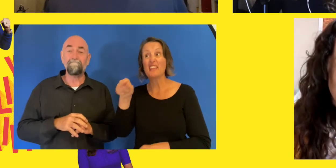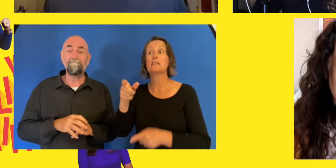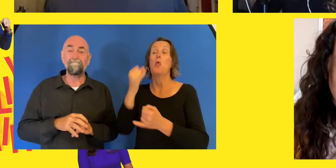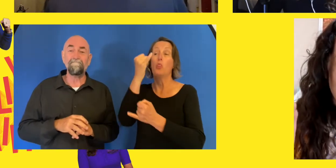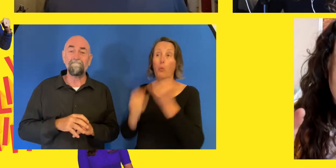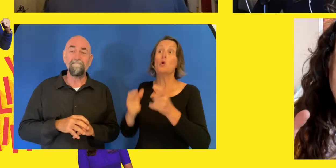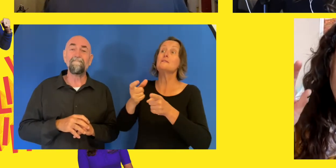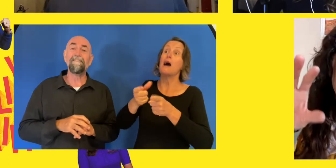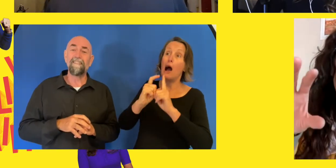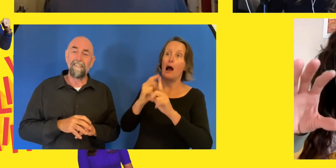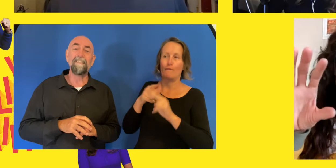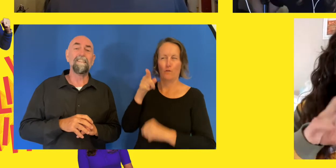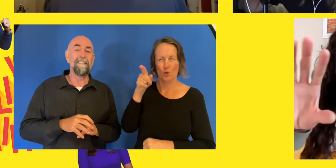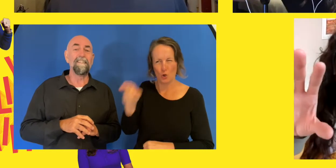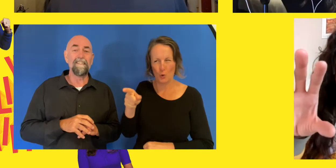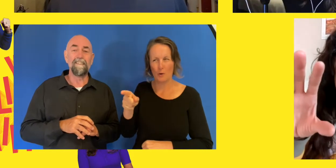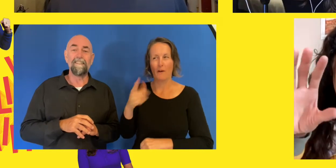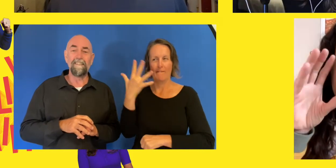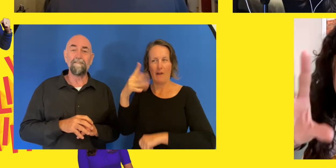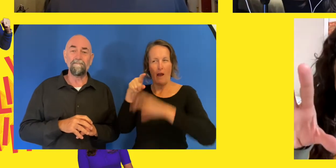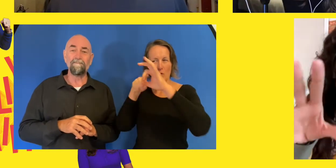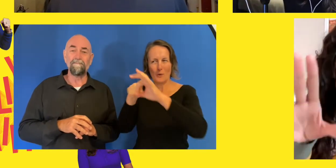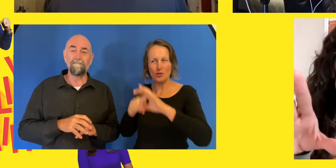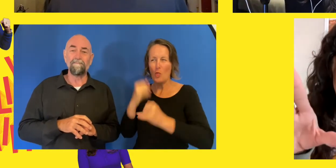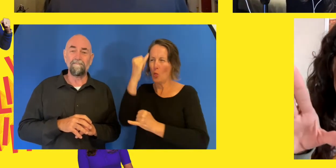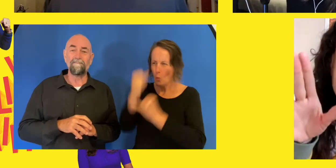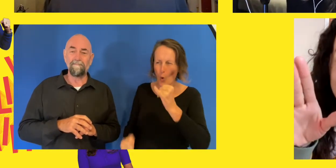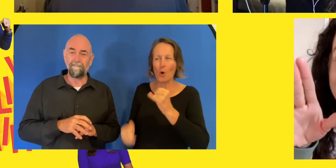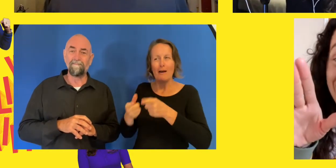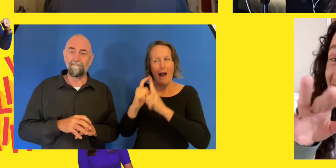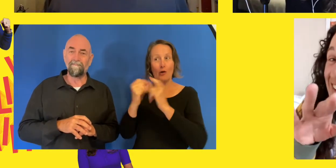costumes, you know, like. Oh my gosh. Yes. Yes. Right.